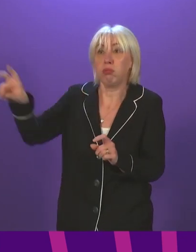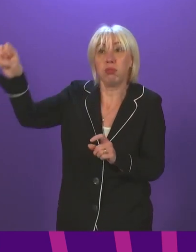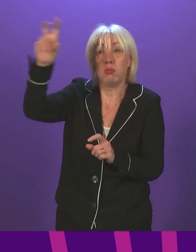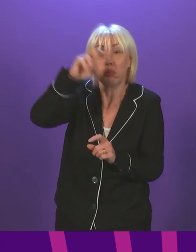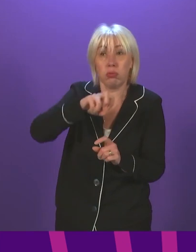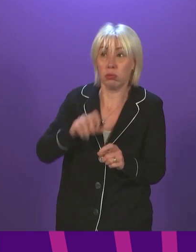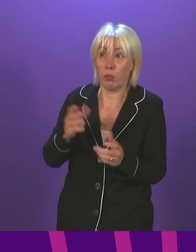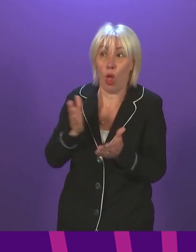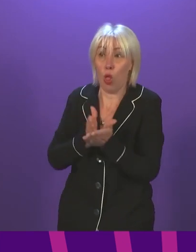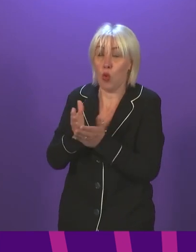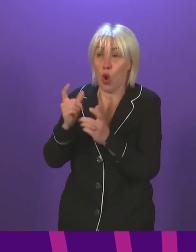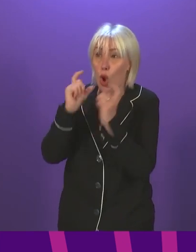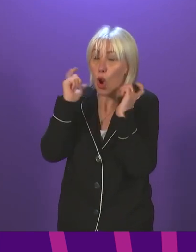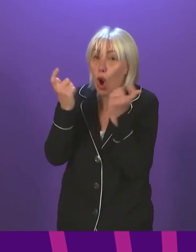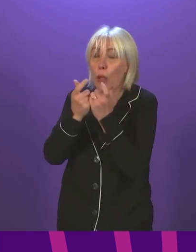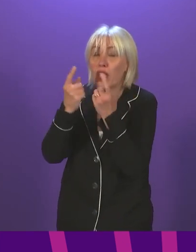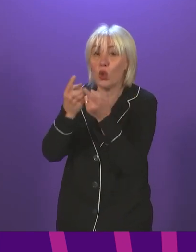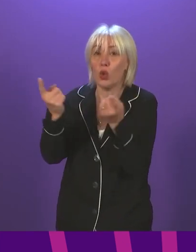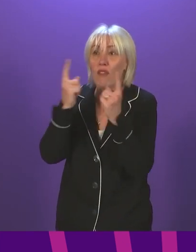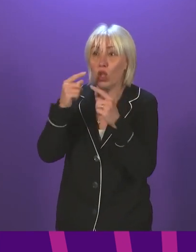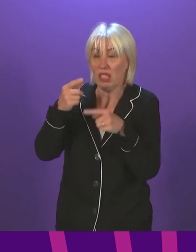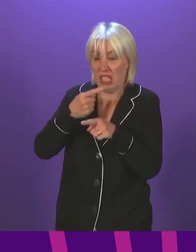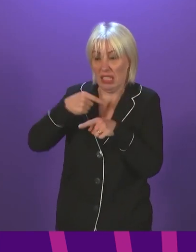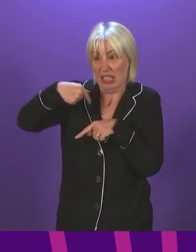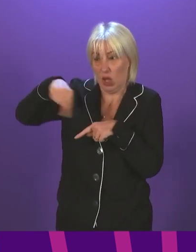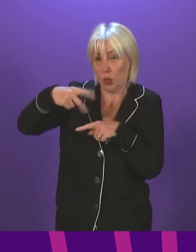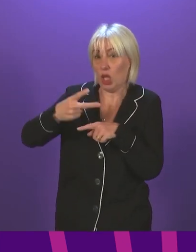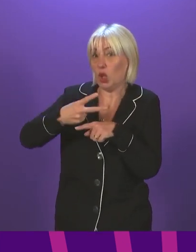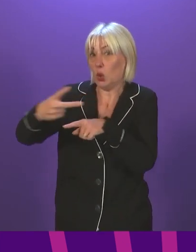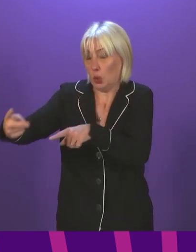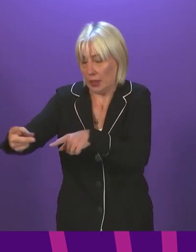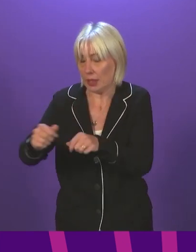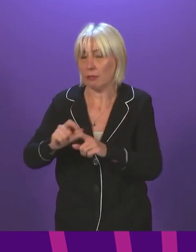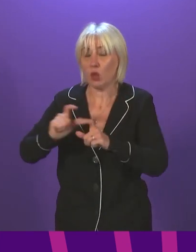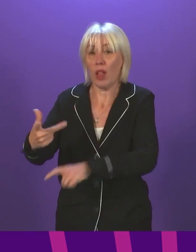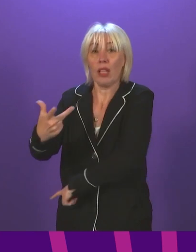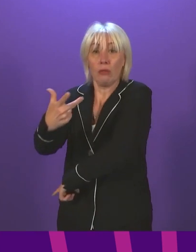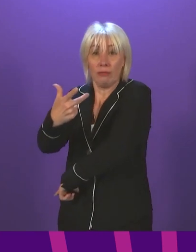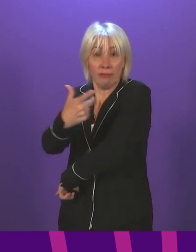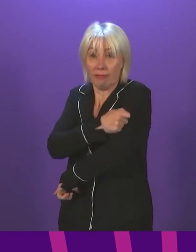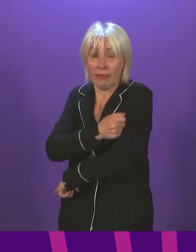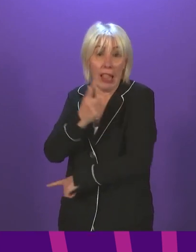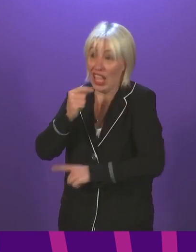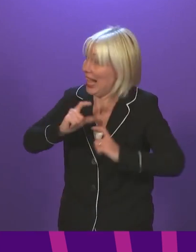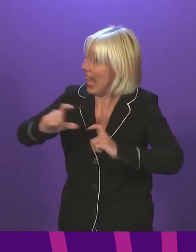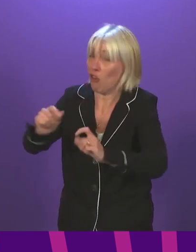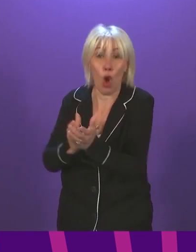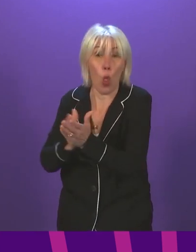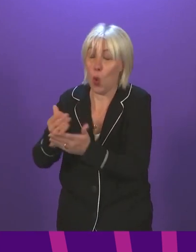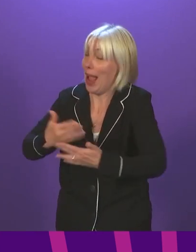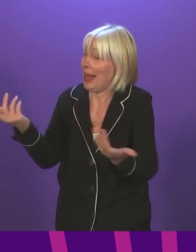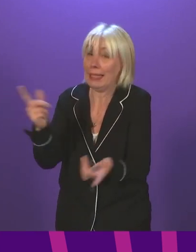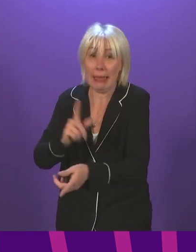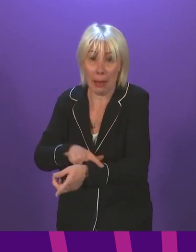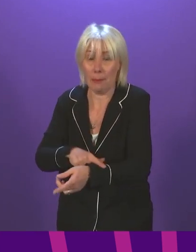in universities and colleges during freshers' weeks. Vaccination will continue to be made available throughout the term. Health Board